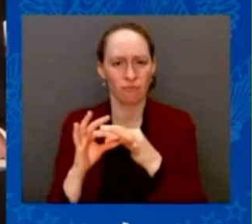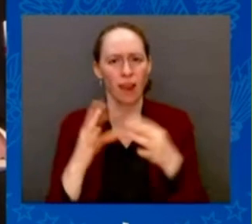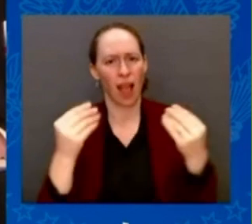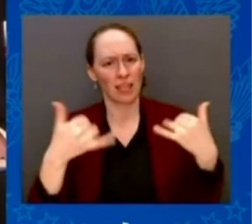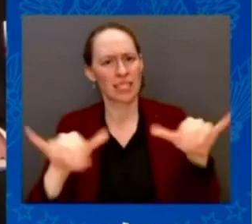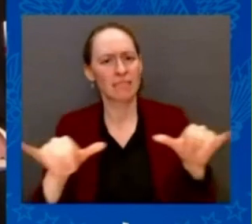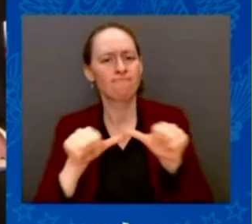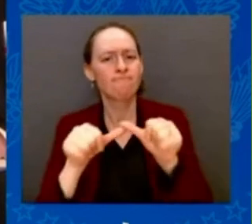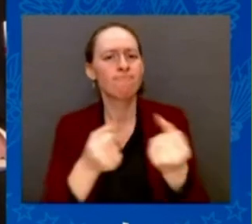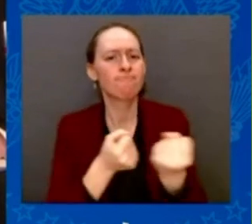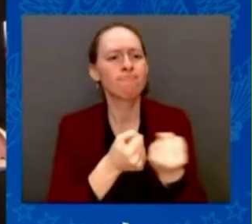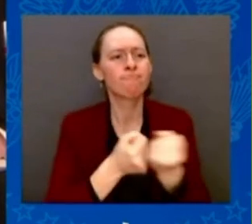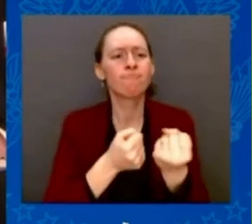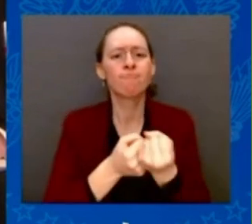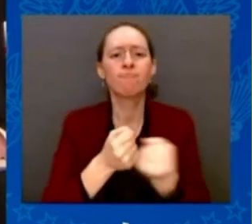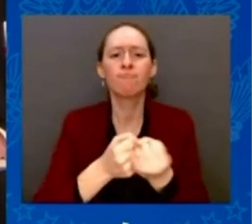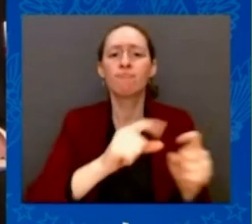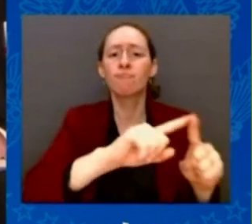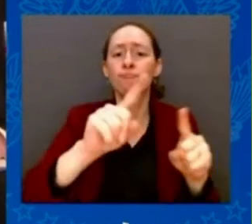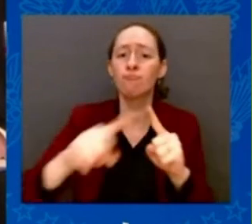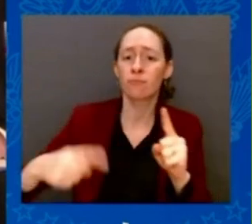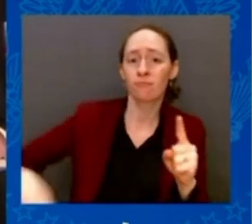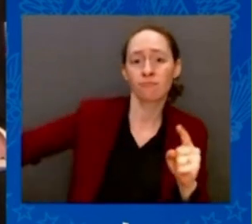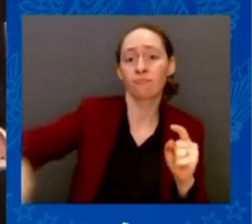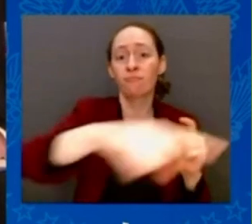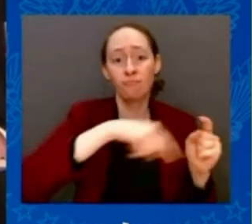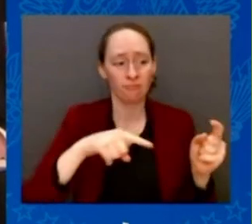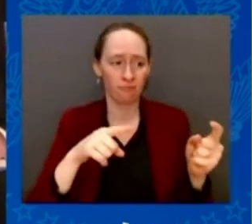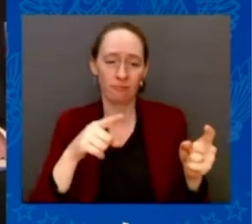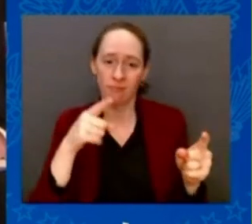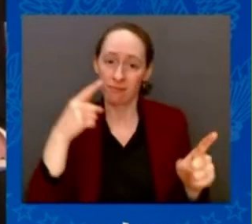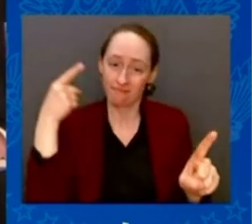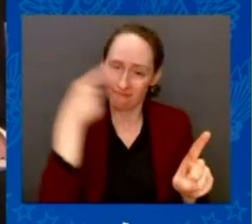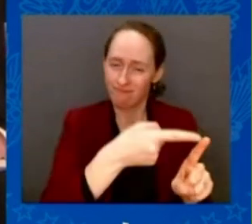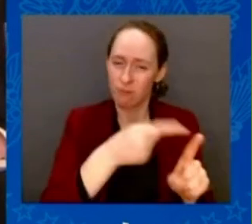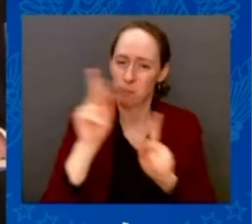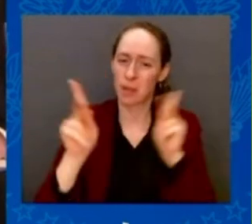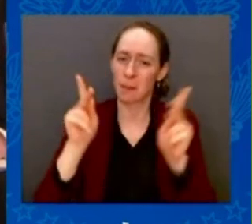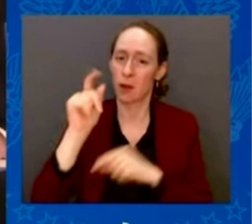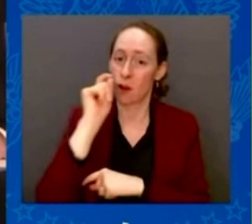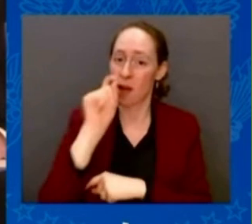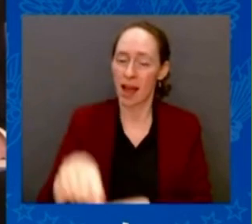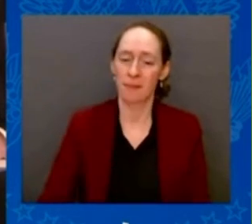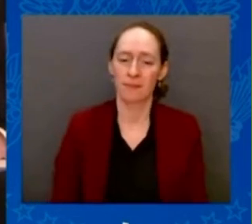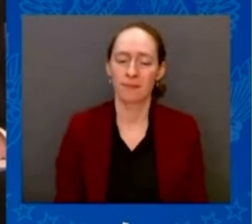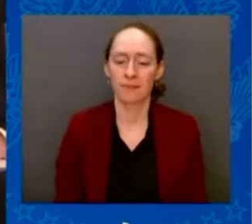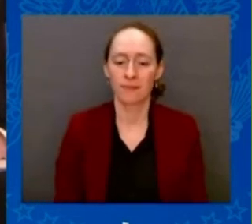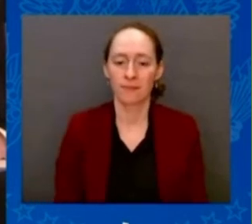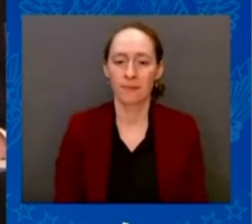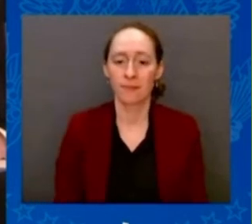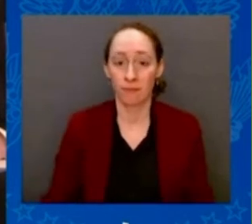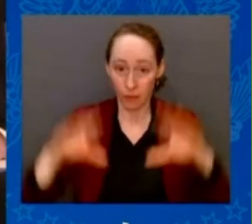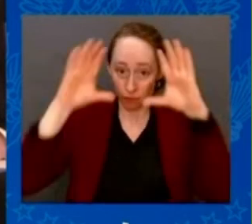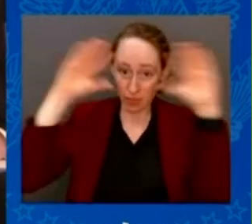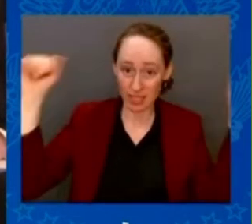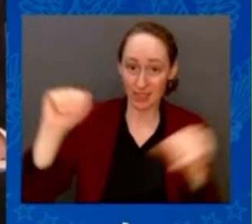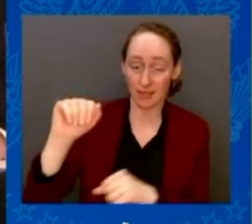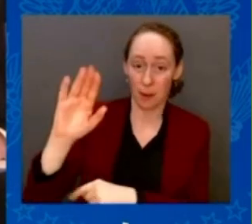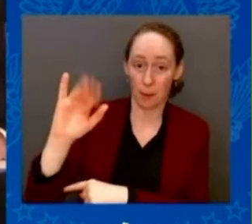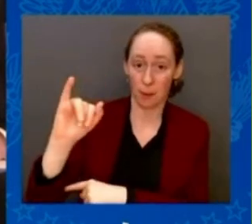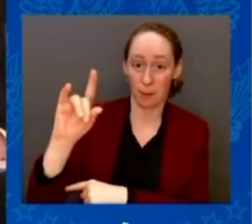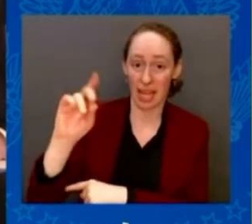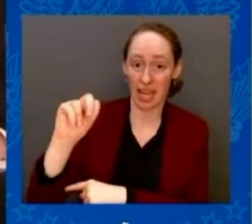that our transatlantic unity is stronger as ever. And it's an opportunity to discuss